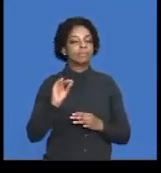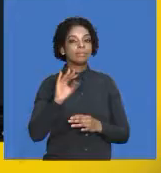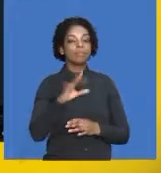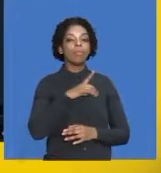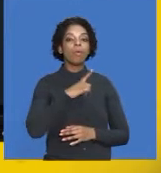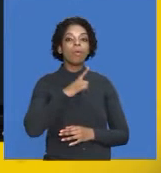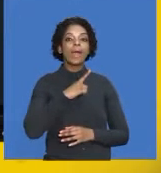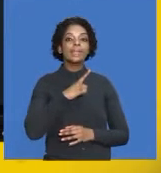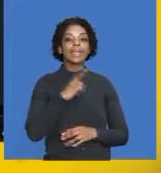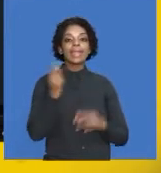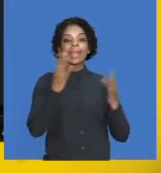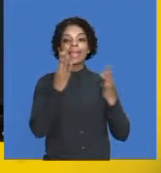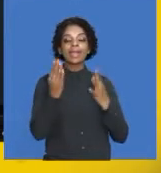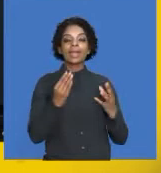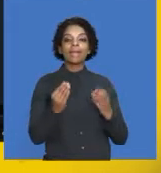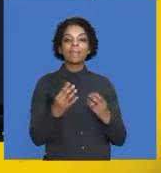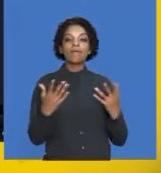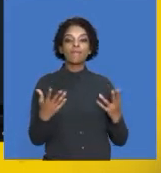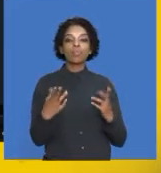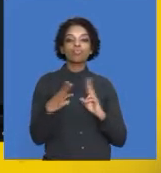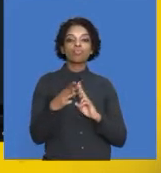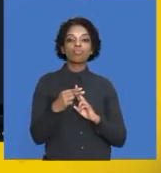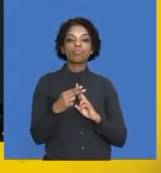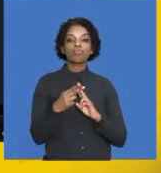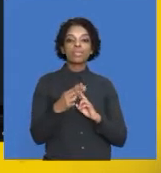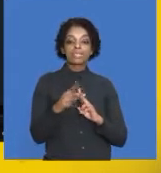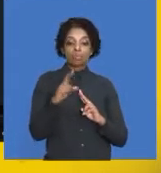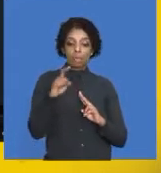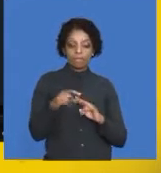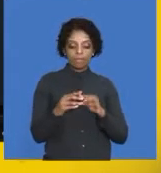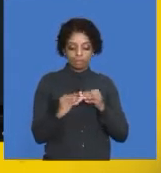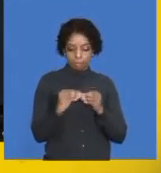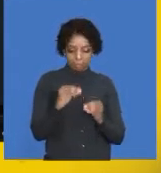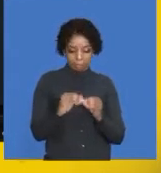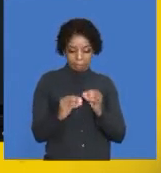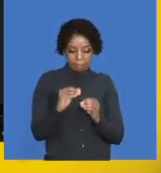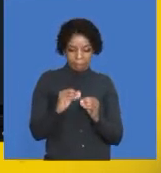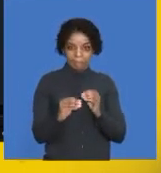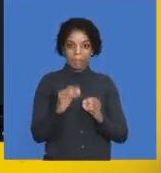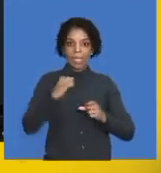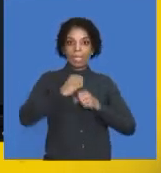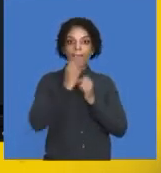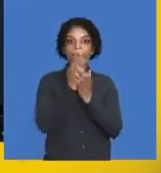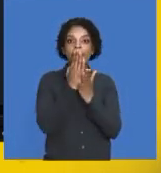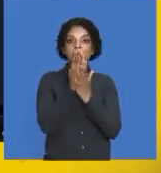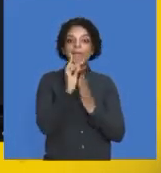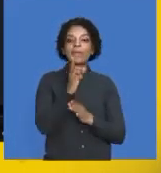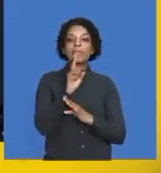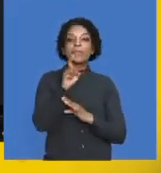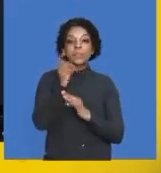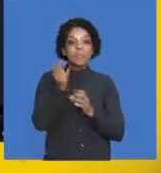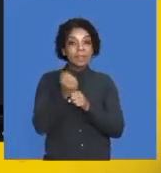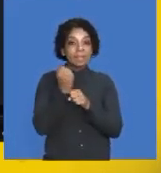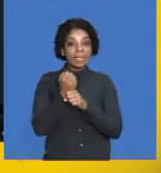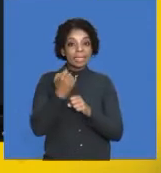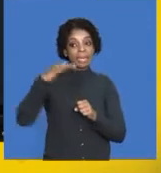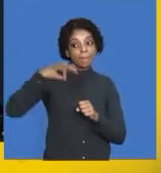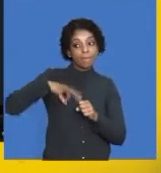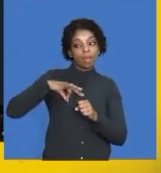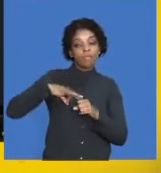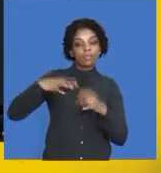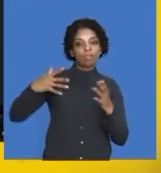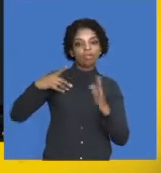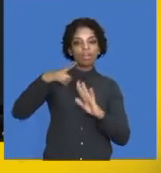units that we have to manufacture to ensure that at that point, at the break-even point, we neither make a profit